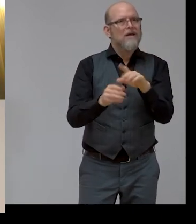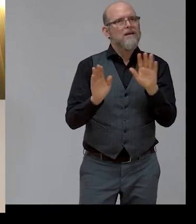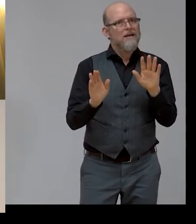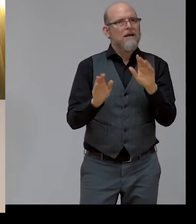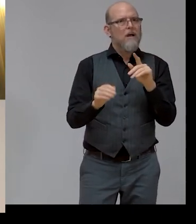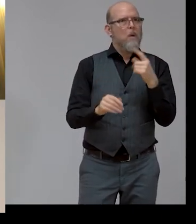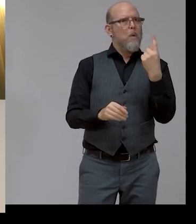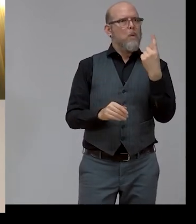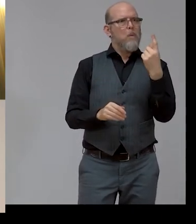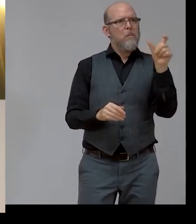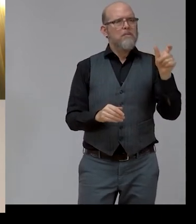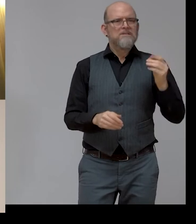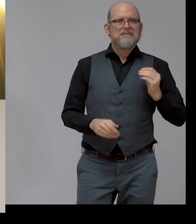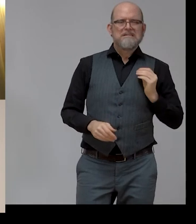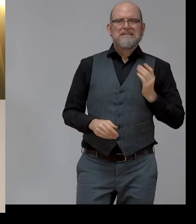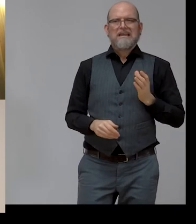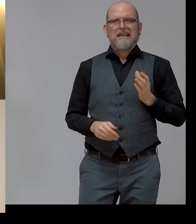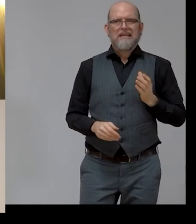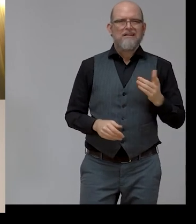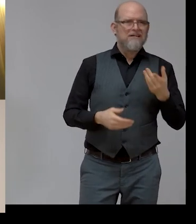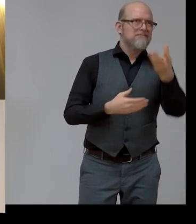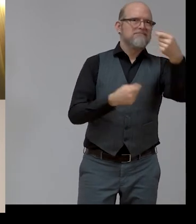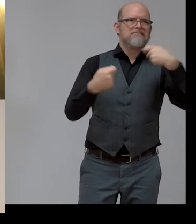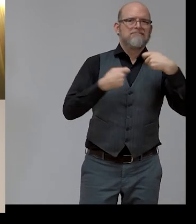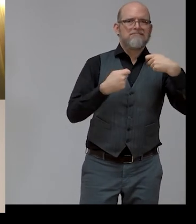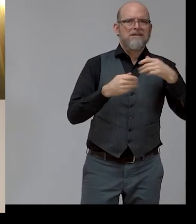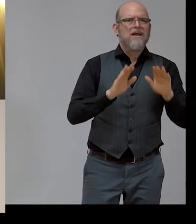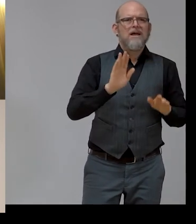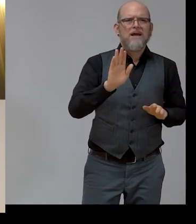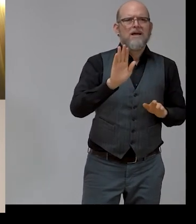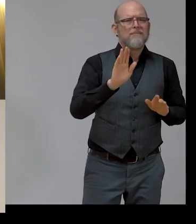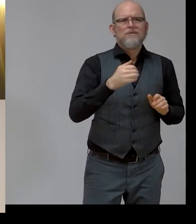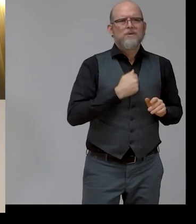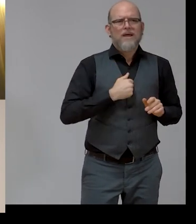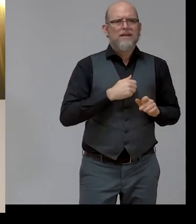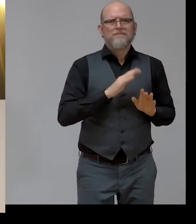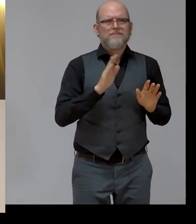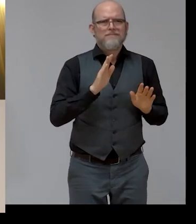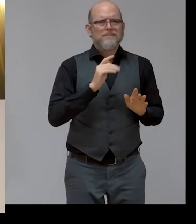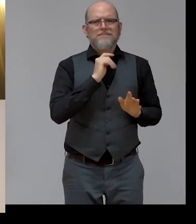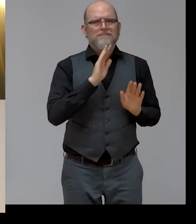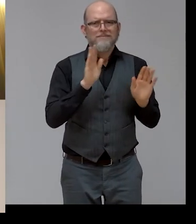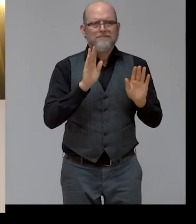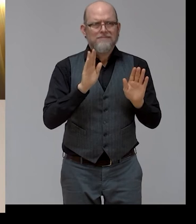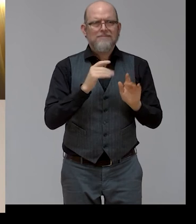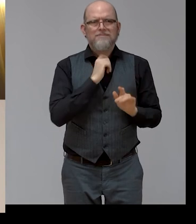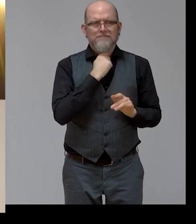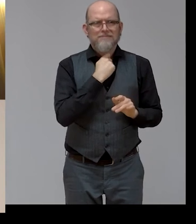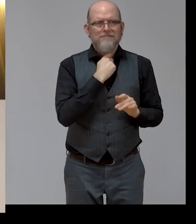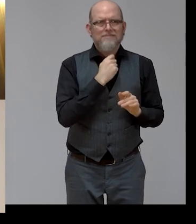You're muted, Brando. Sorry. Yeah, I'm convinced that the best way to